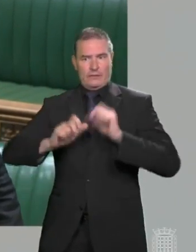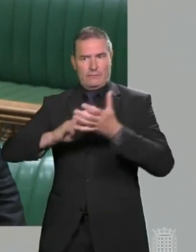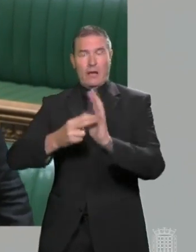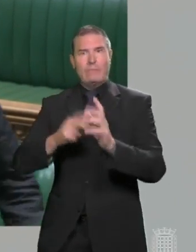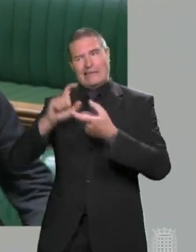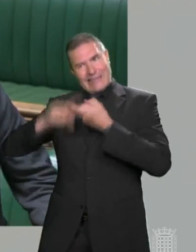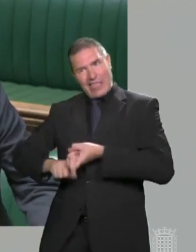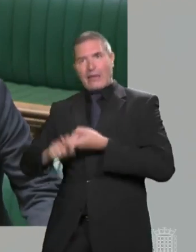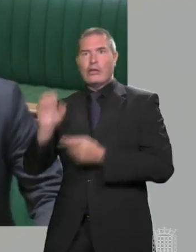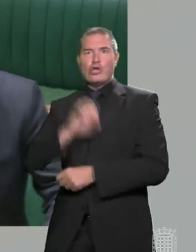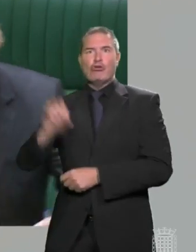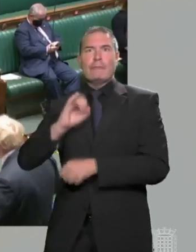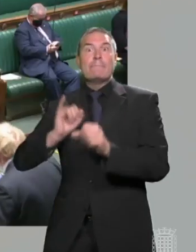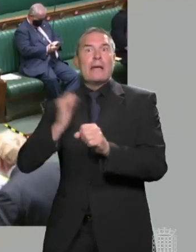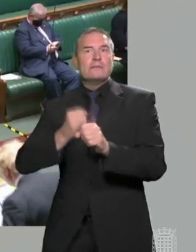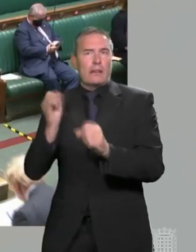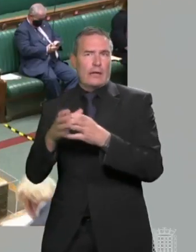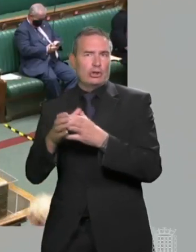us in the European Medicines Agency.